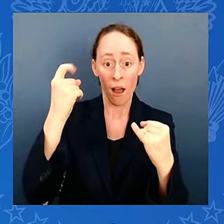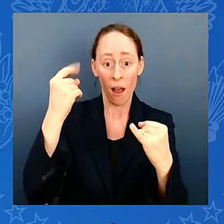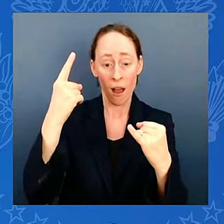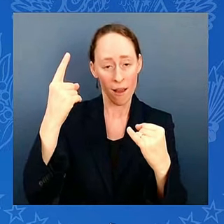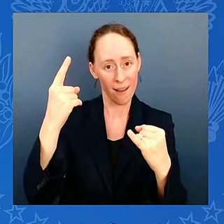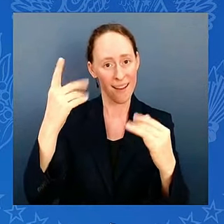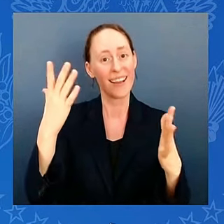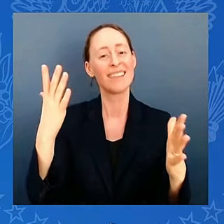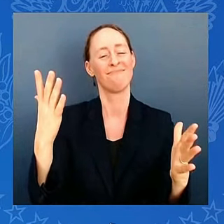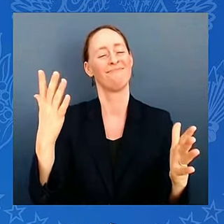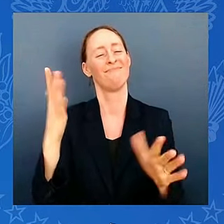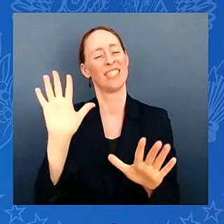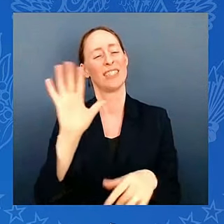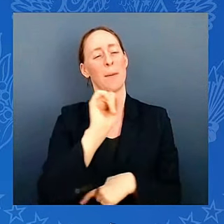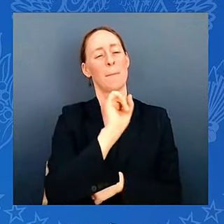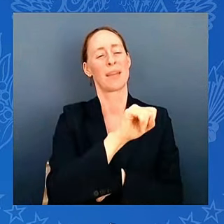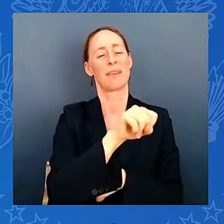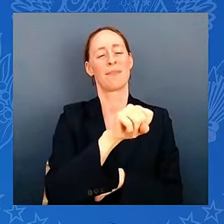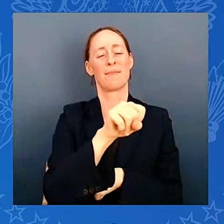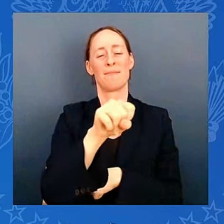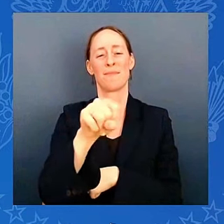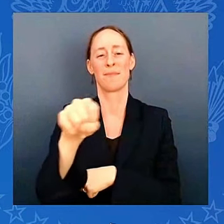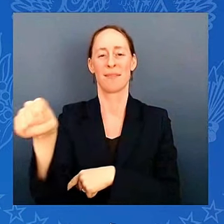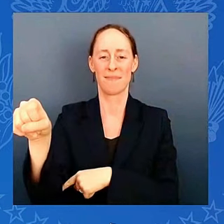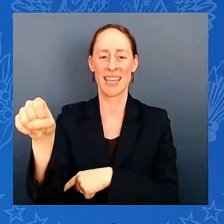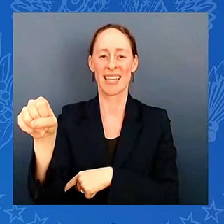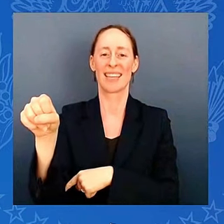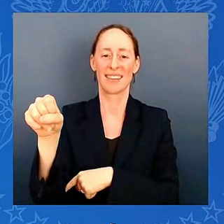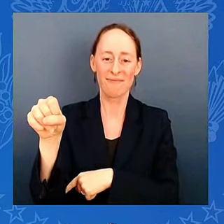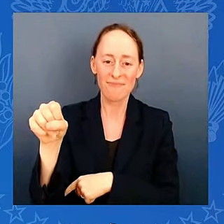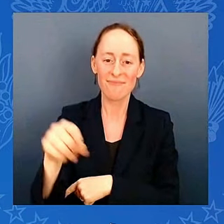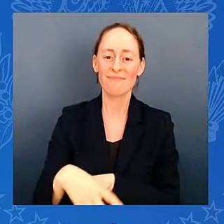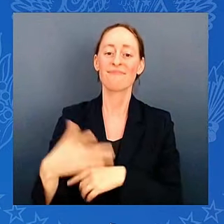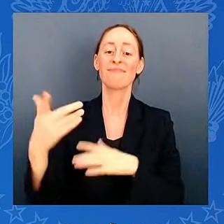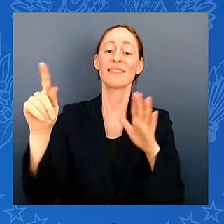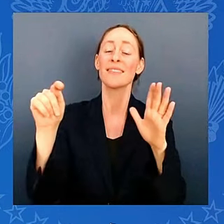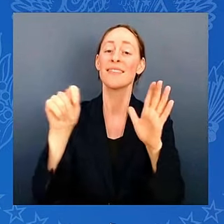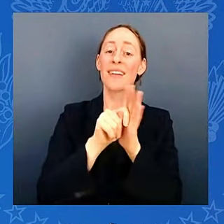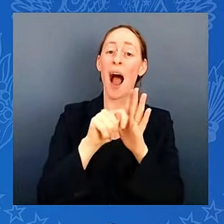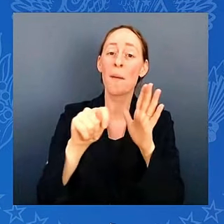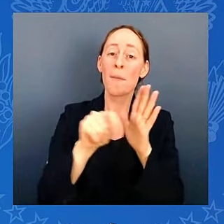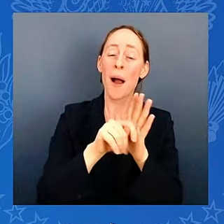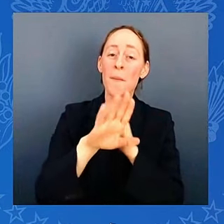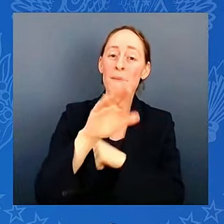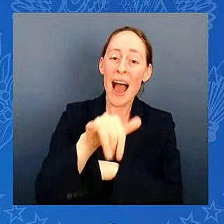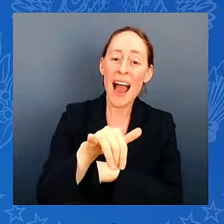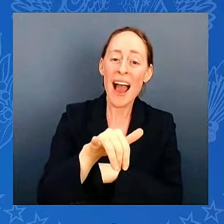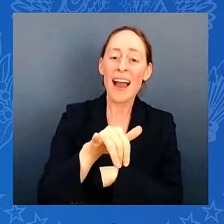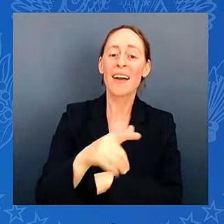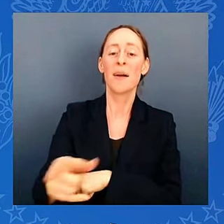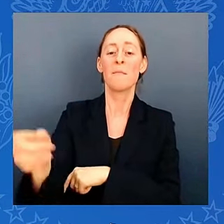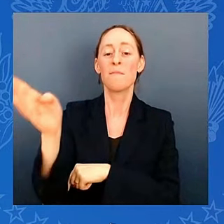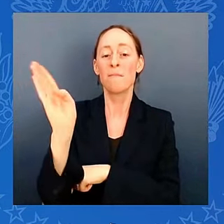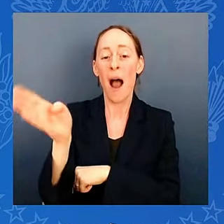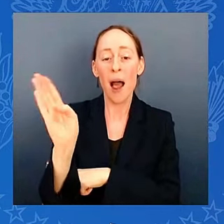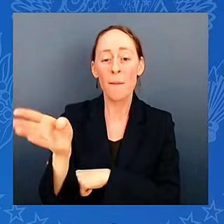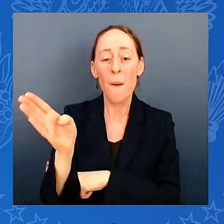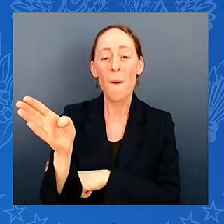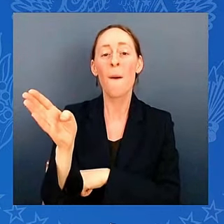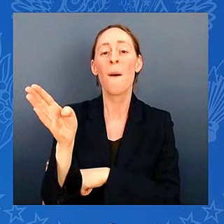After sweeping Tampa Bay and Baltimore. By the way, it's not Baltimore. My dad is from Baltimore. It's Balmer. Okay?